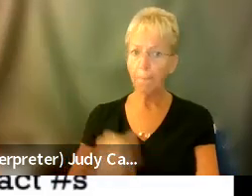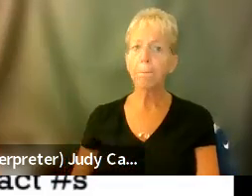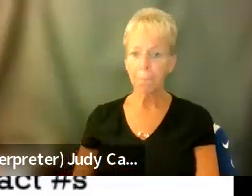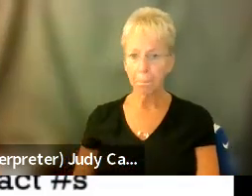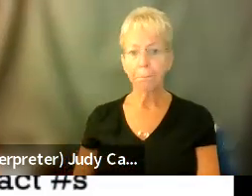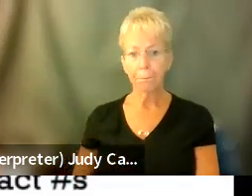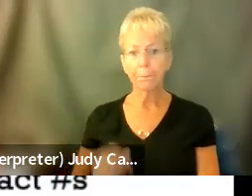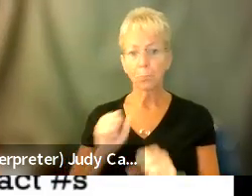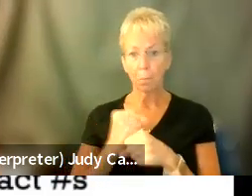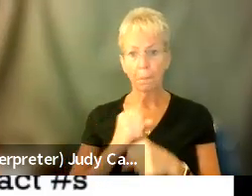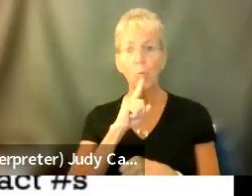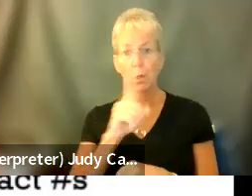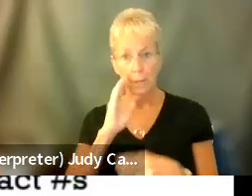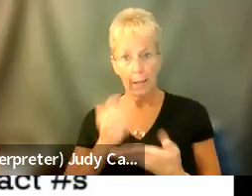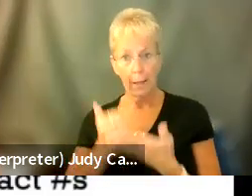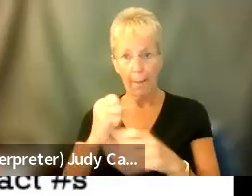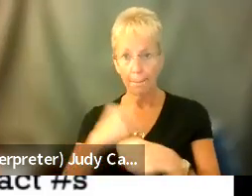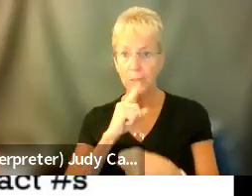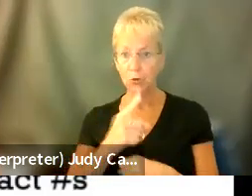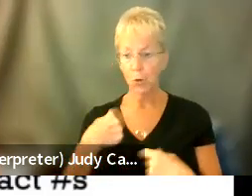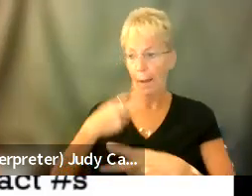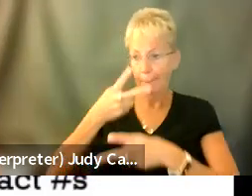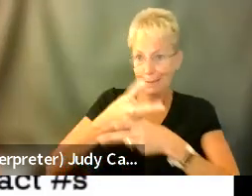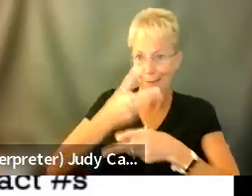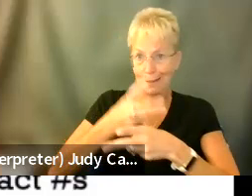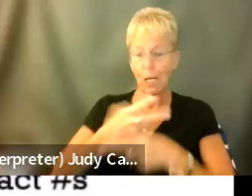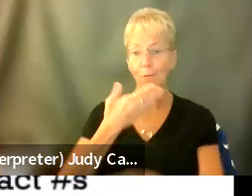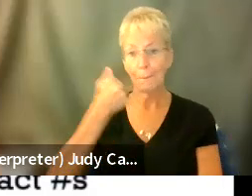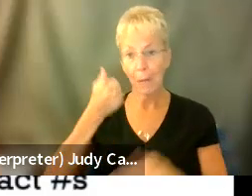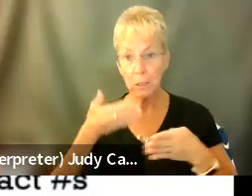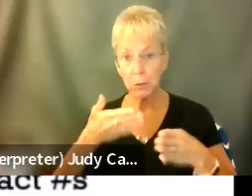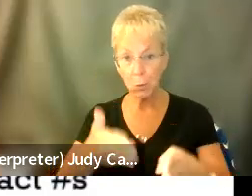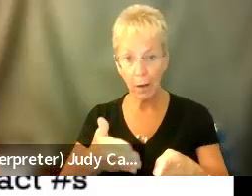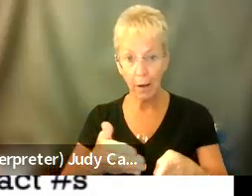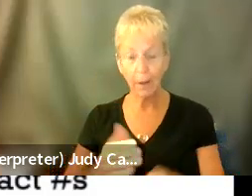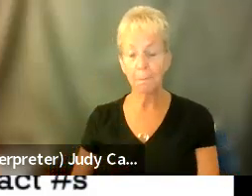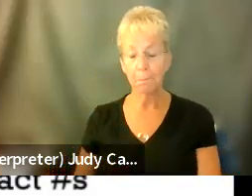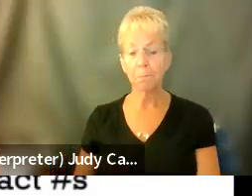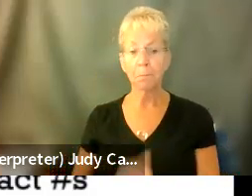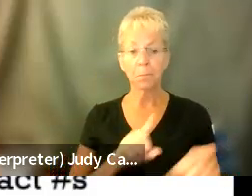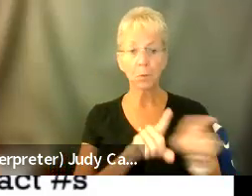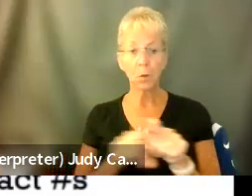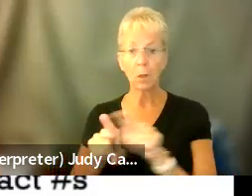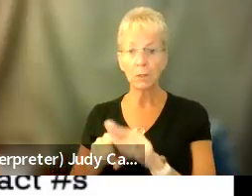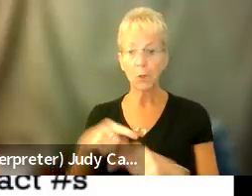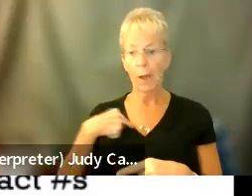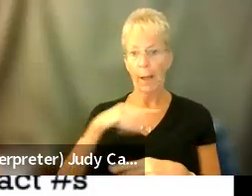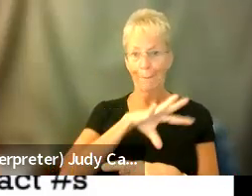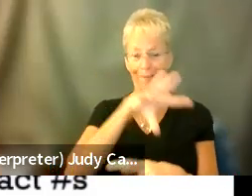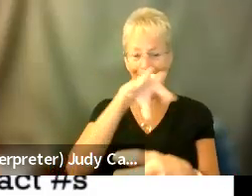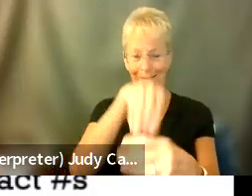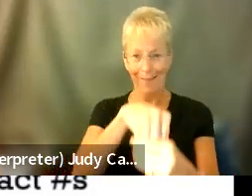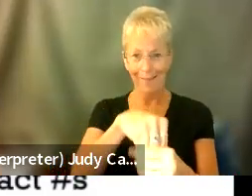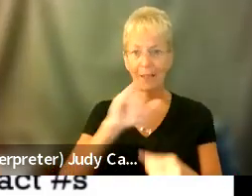helps make sure that you get taken care of the way you need to be and want to be, and that you're a part of that process